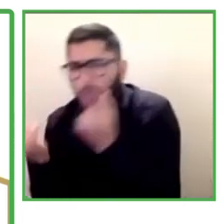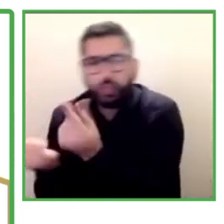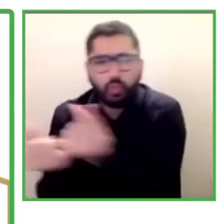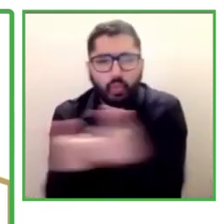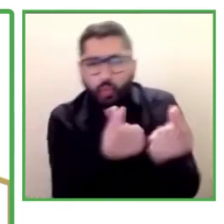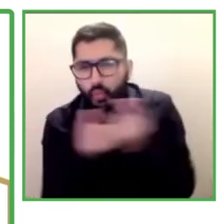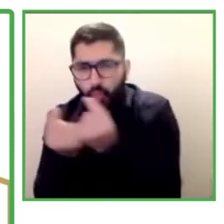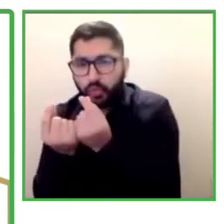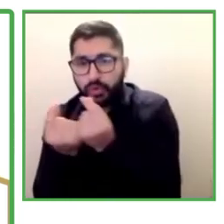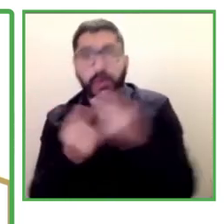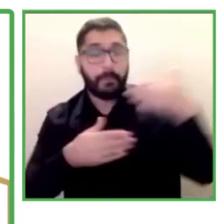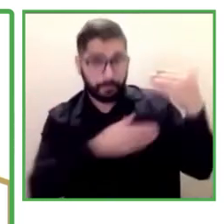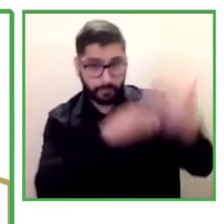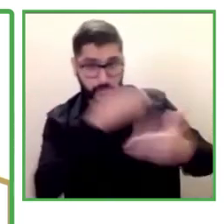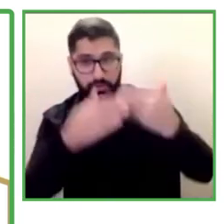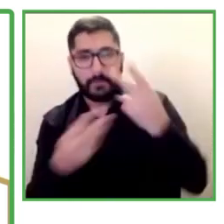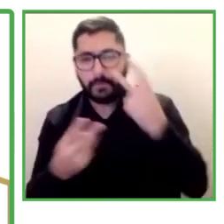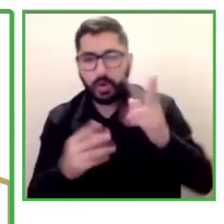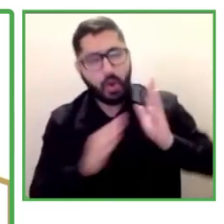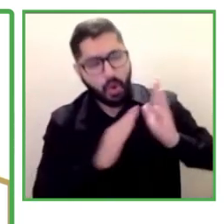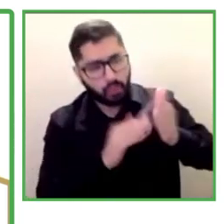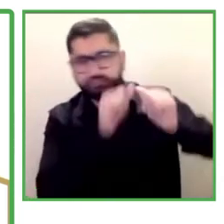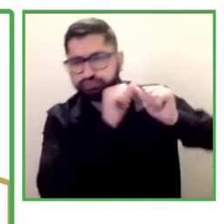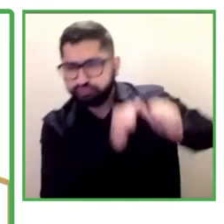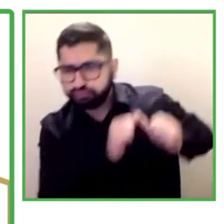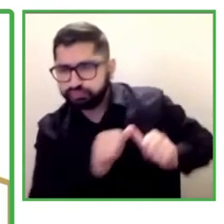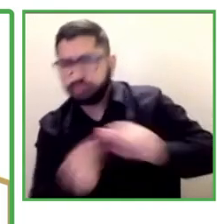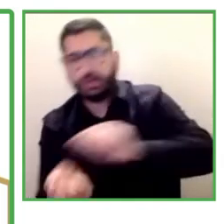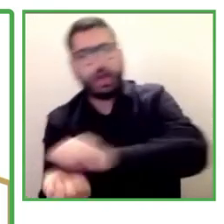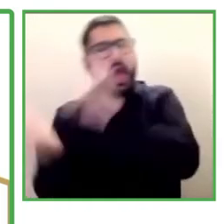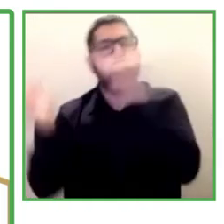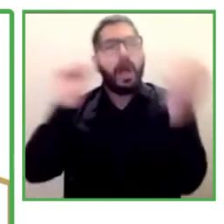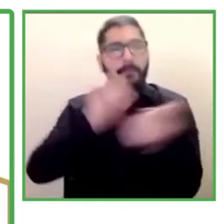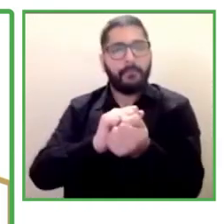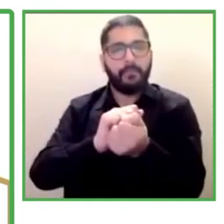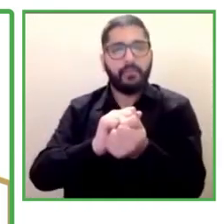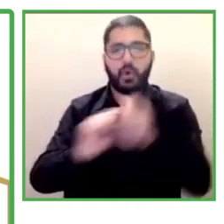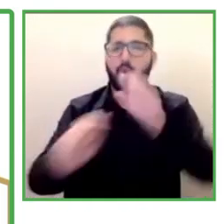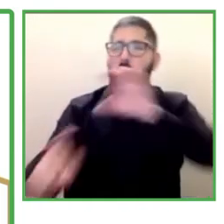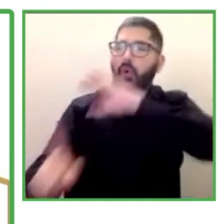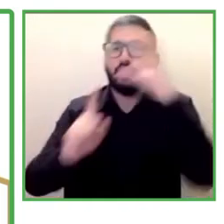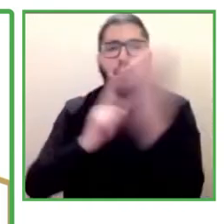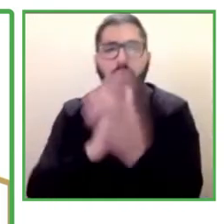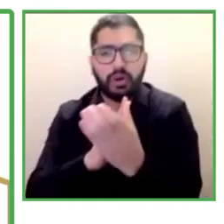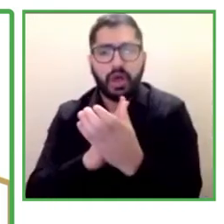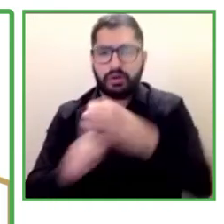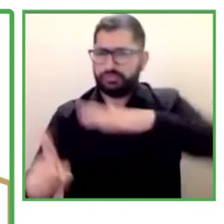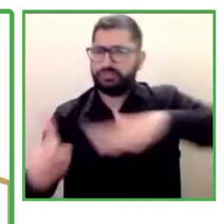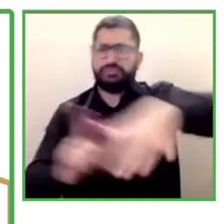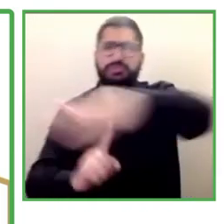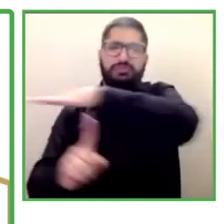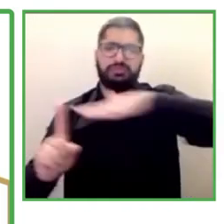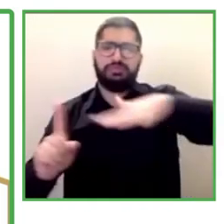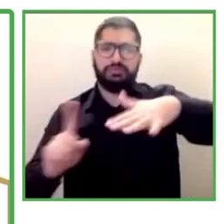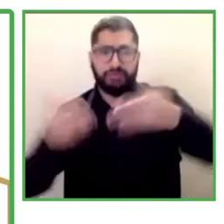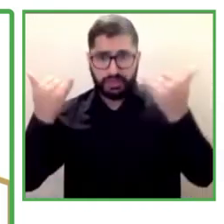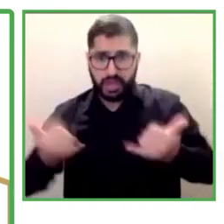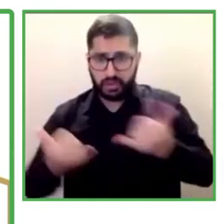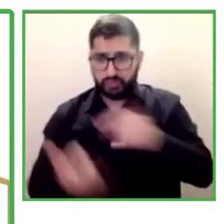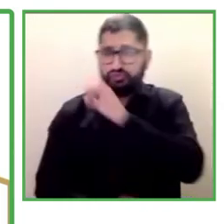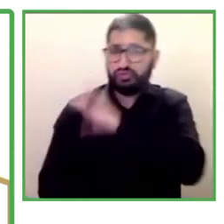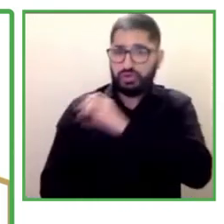checking what would be the main adaptations culturally related to the law